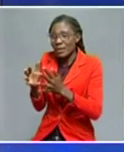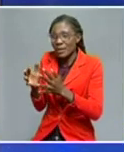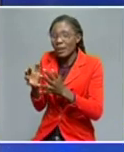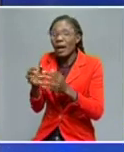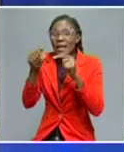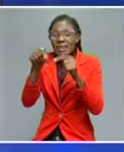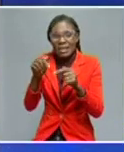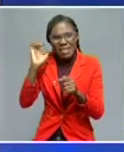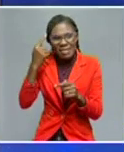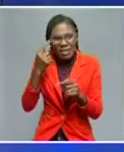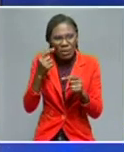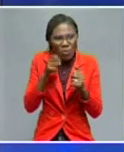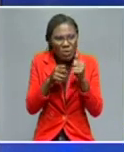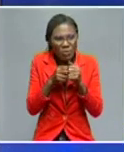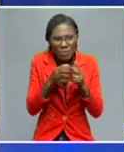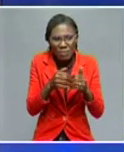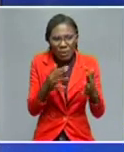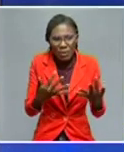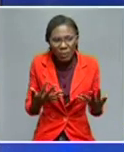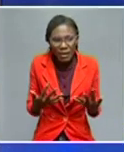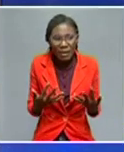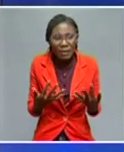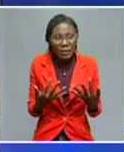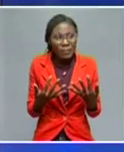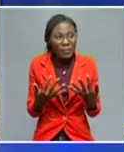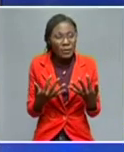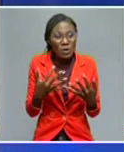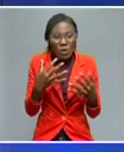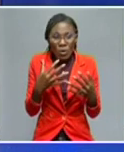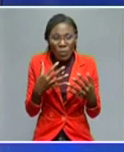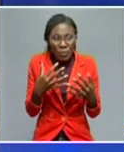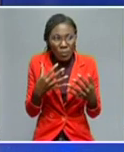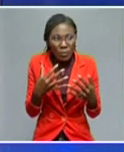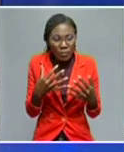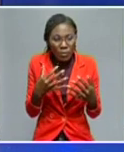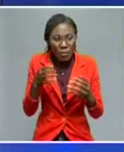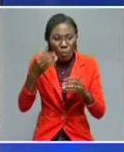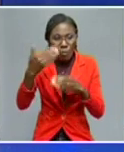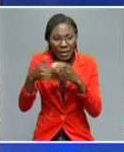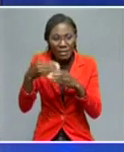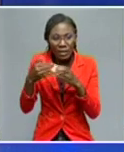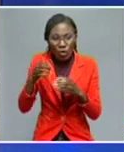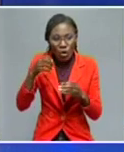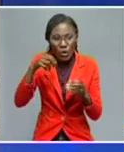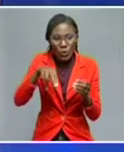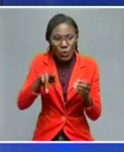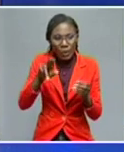the bone of contention, the root cause of the problem in Ukraine